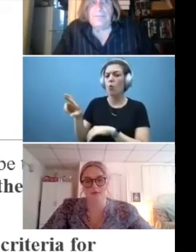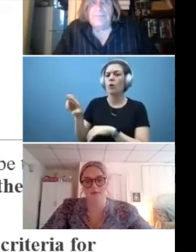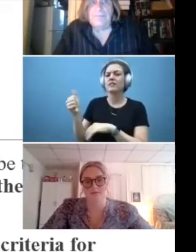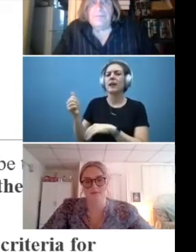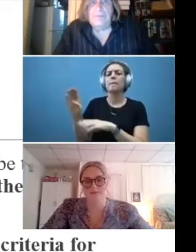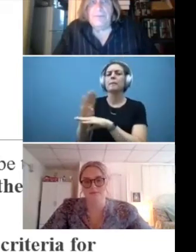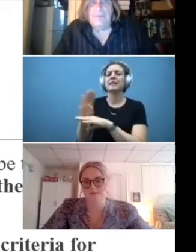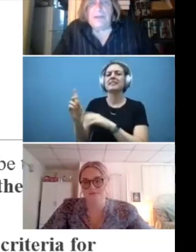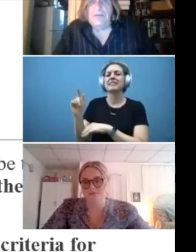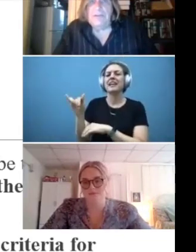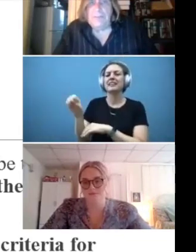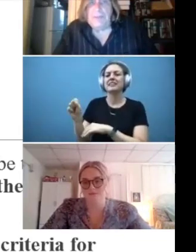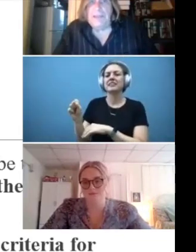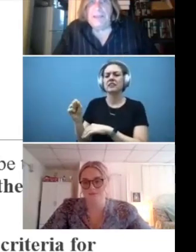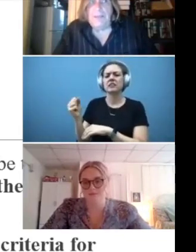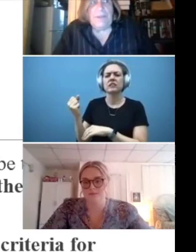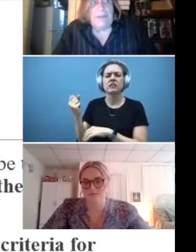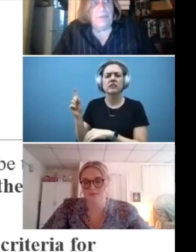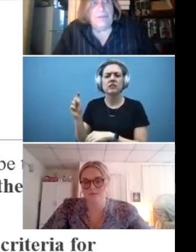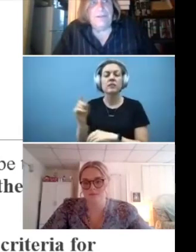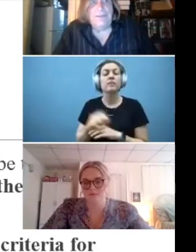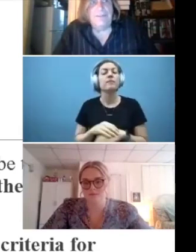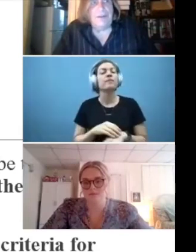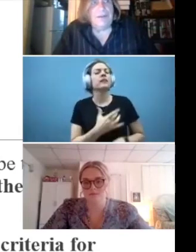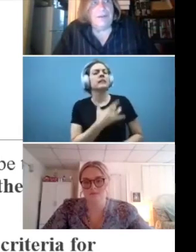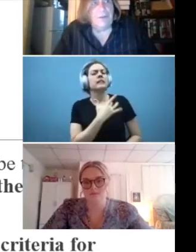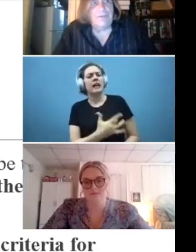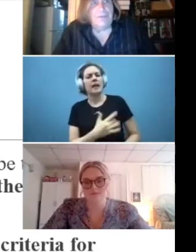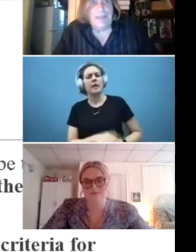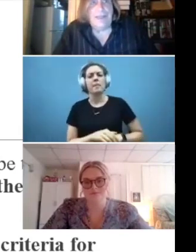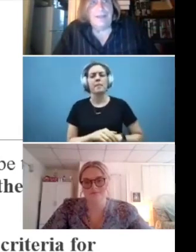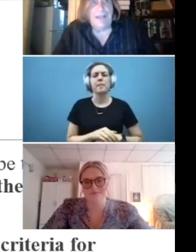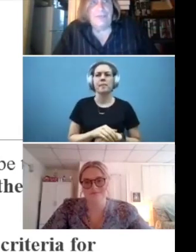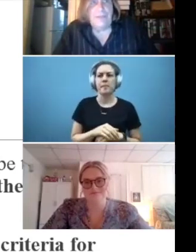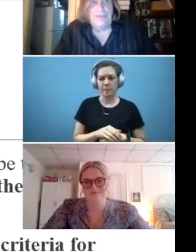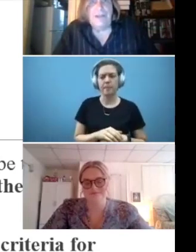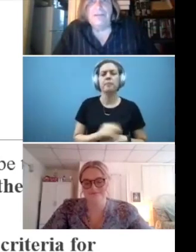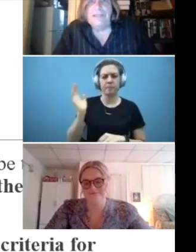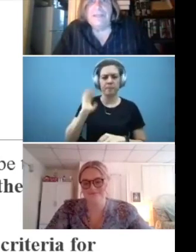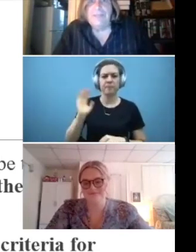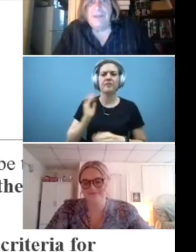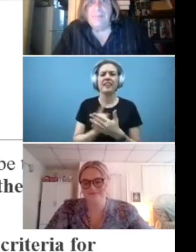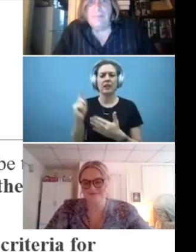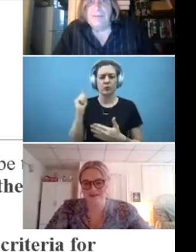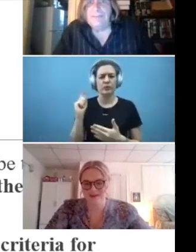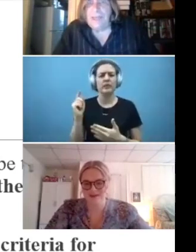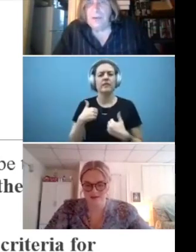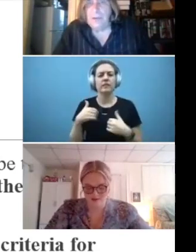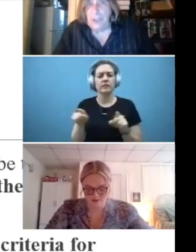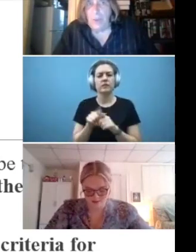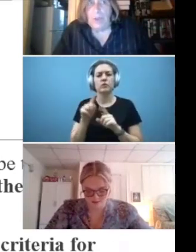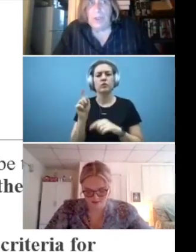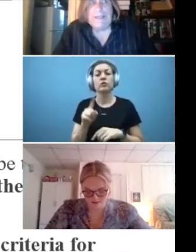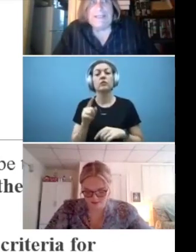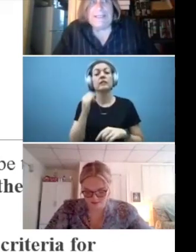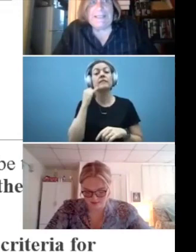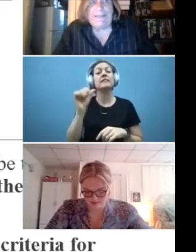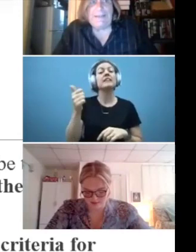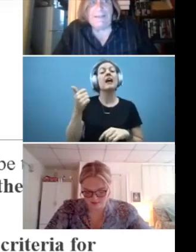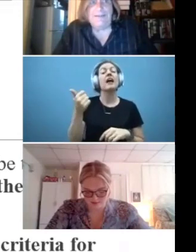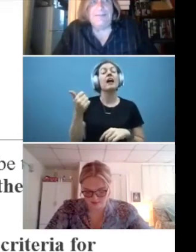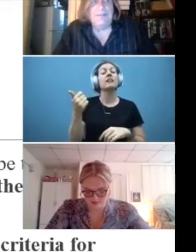Um, generally speaking, and we could, we did this on a question we had last week. Generally, if the number is 10 or lower,